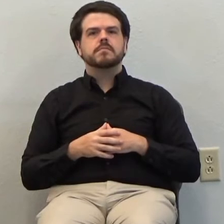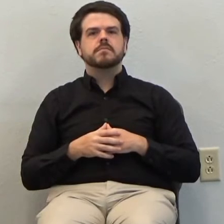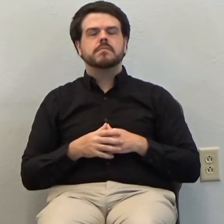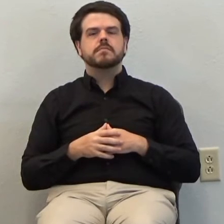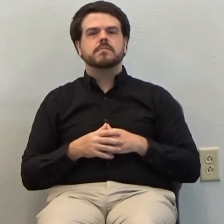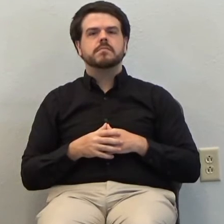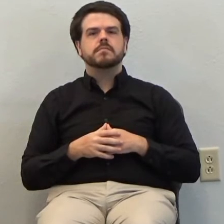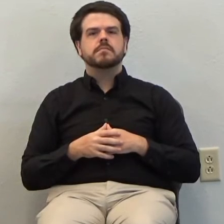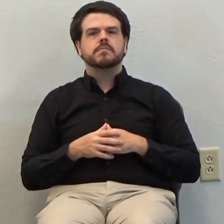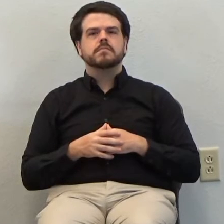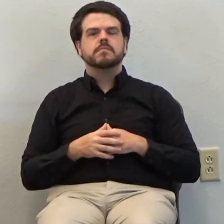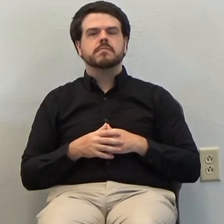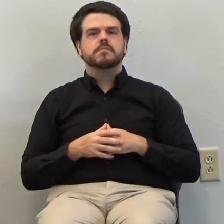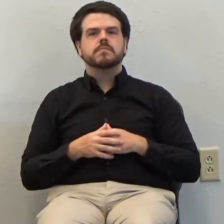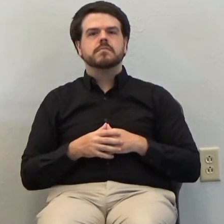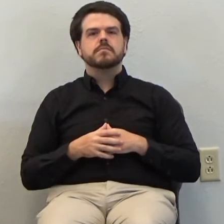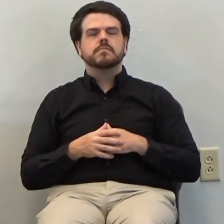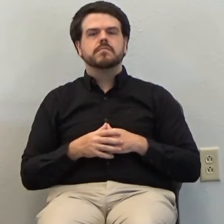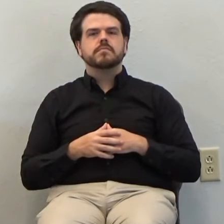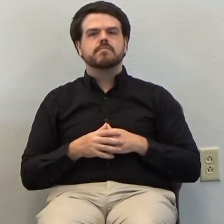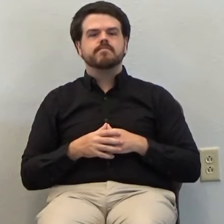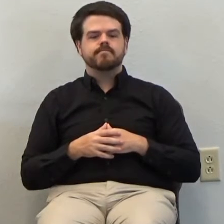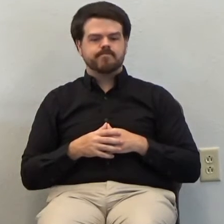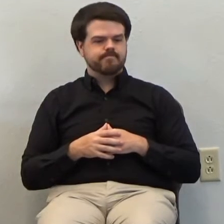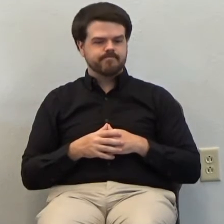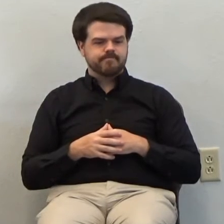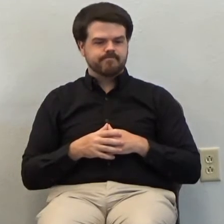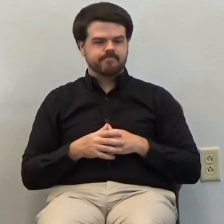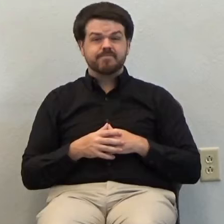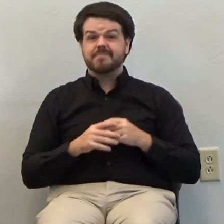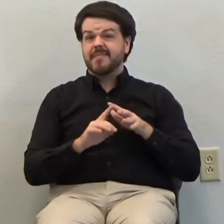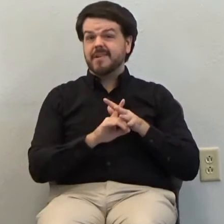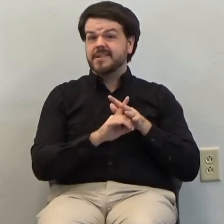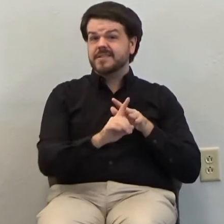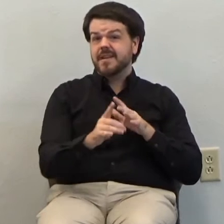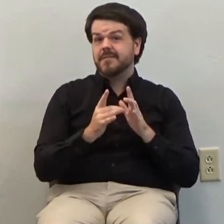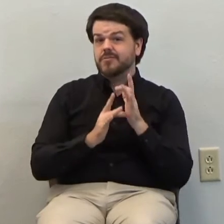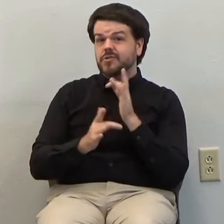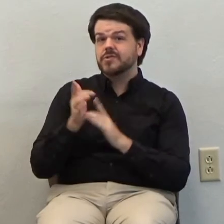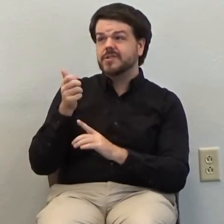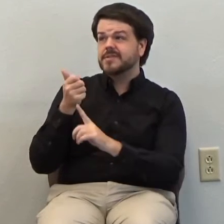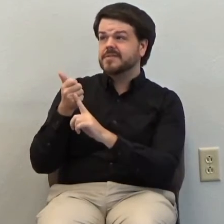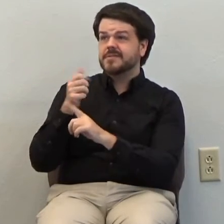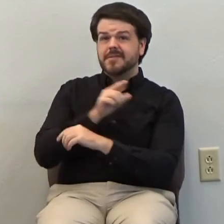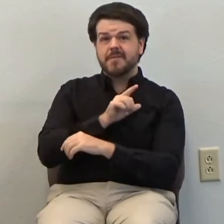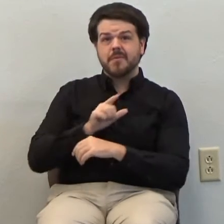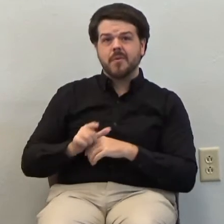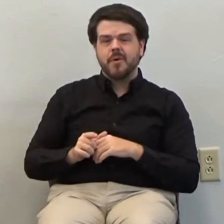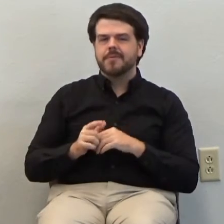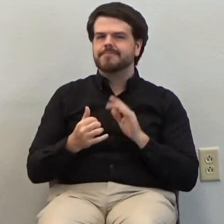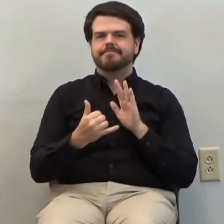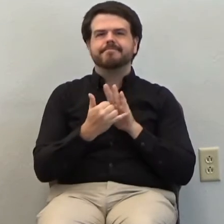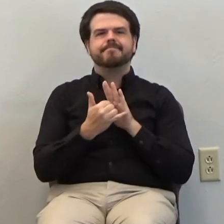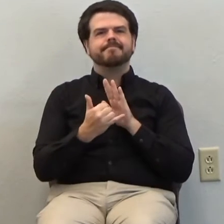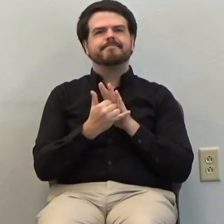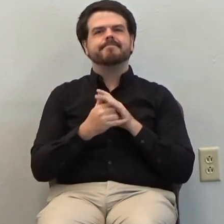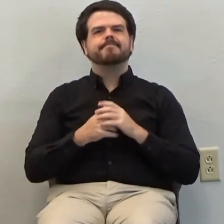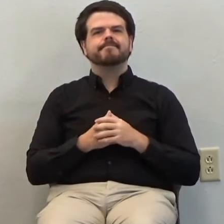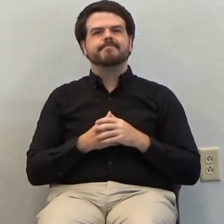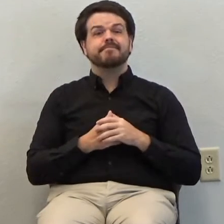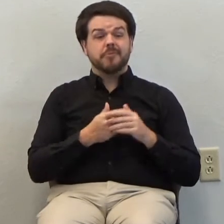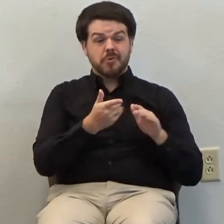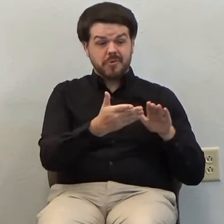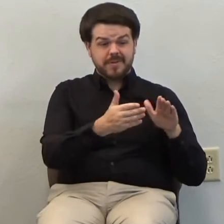No one can escape from Jesus Christ. There is no freedom from Him even in death.